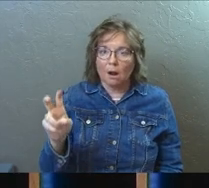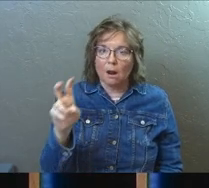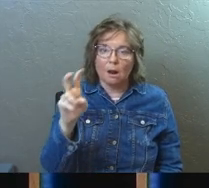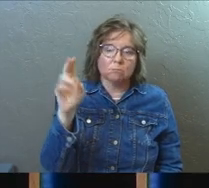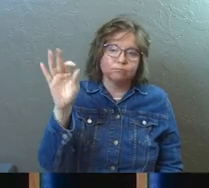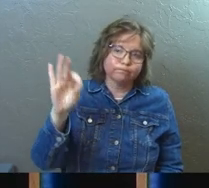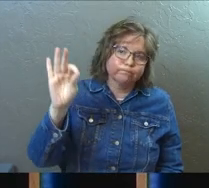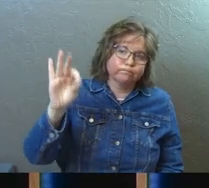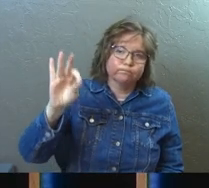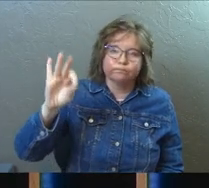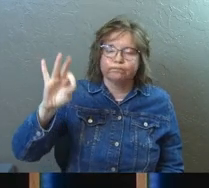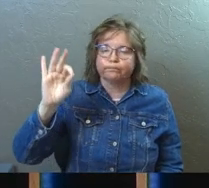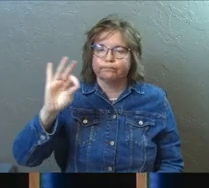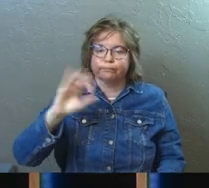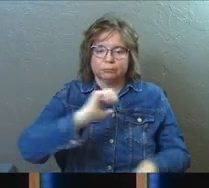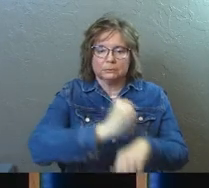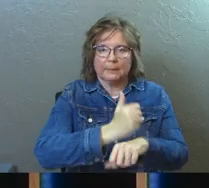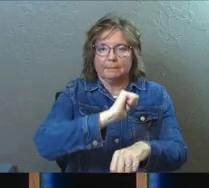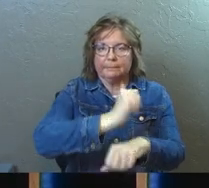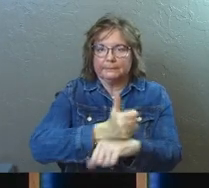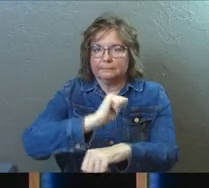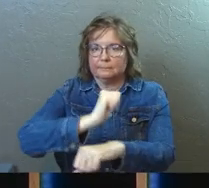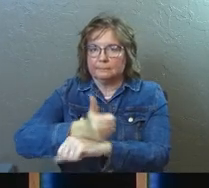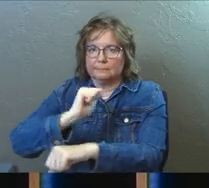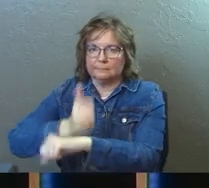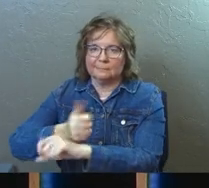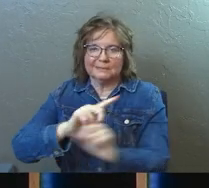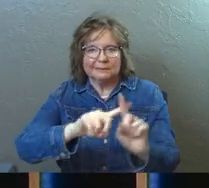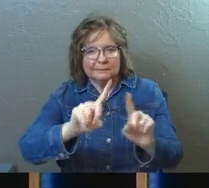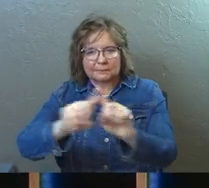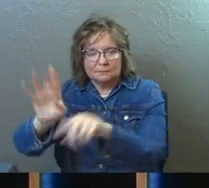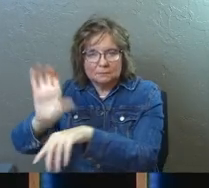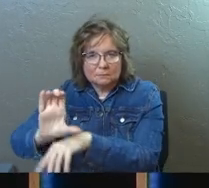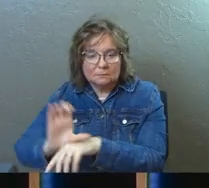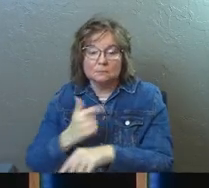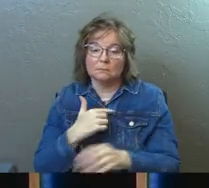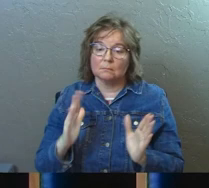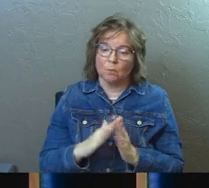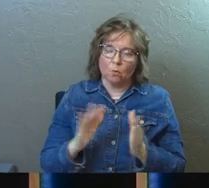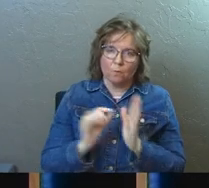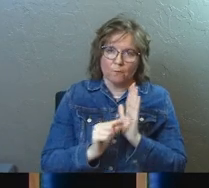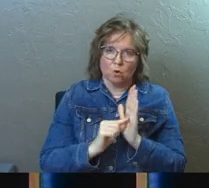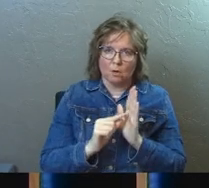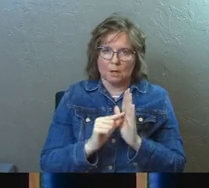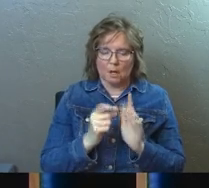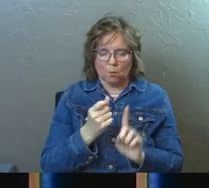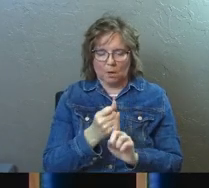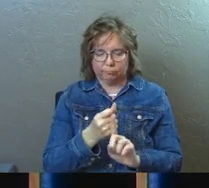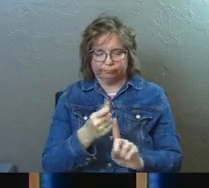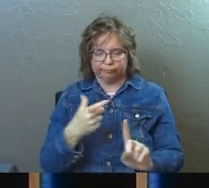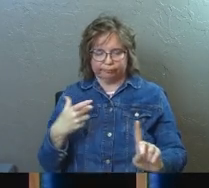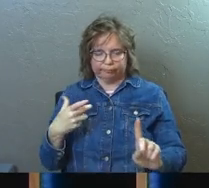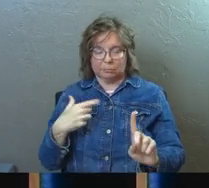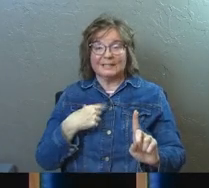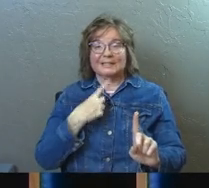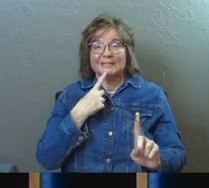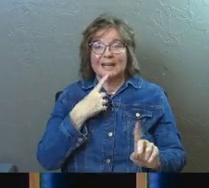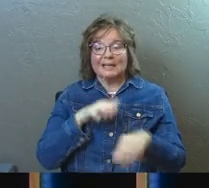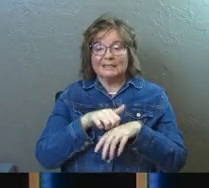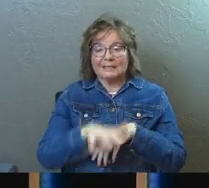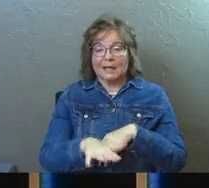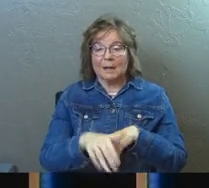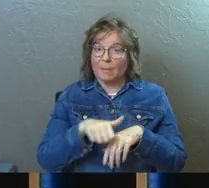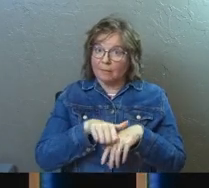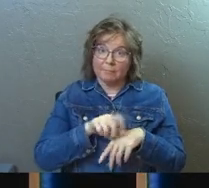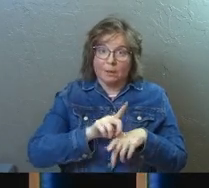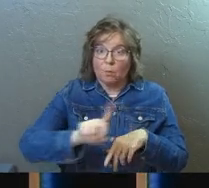preaching the gospel, and planting churches. Now this tiny little verse here, I've got to kind of blow it up for you for just a second, it just says that he sent them